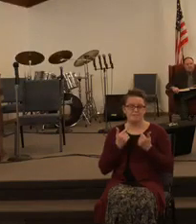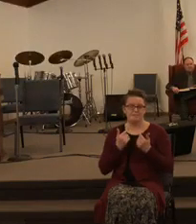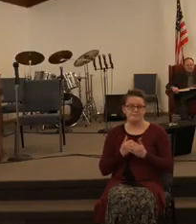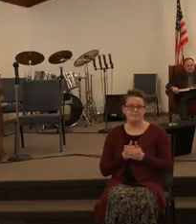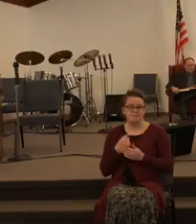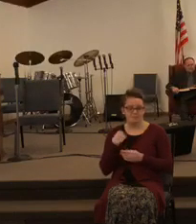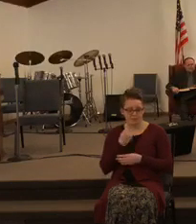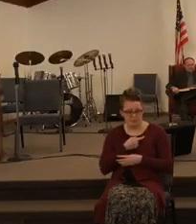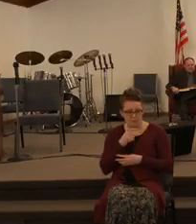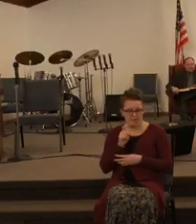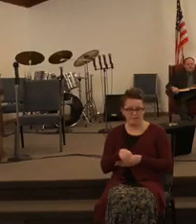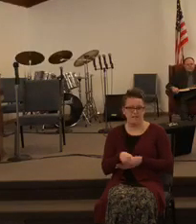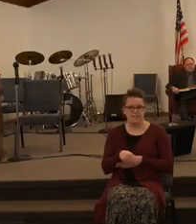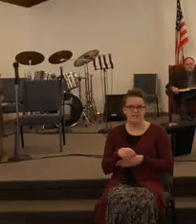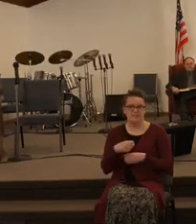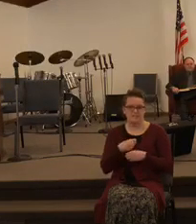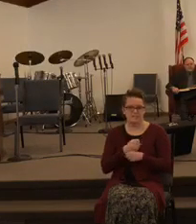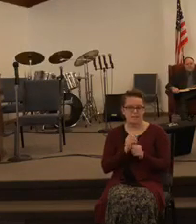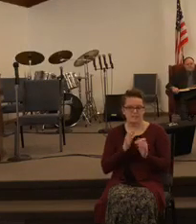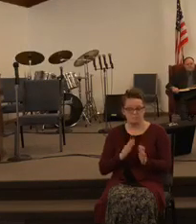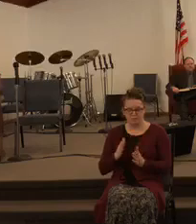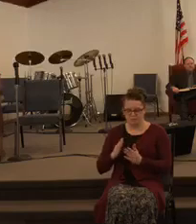we need to make preparation